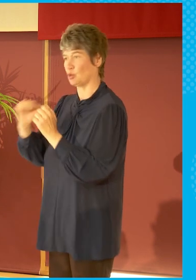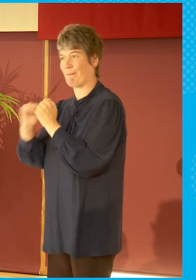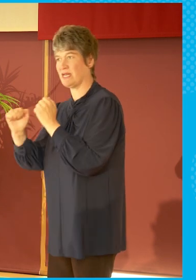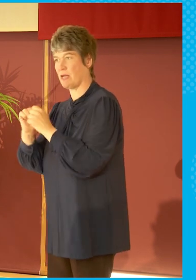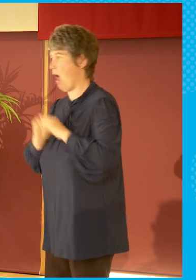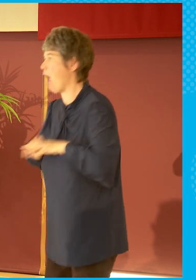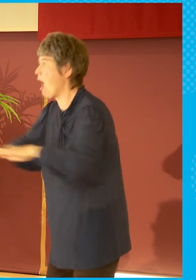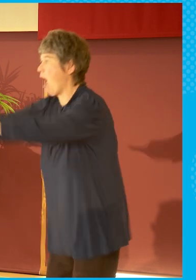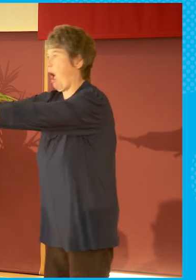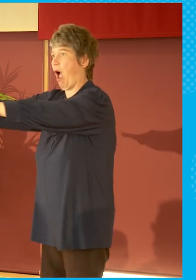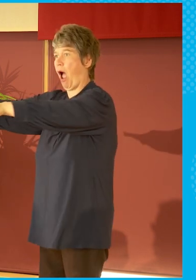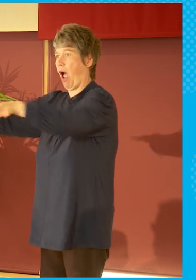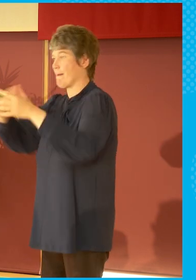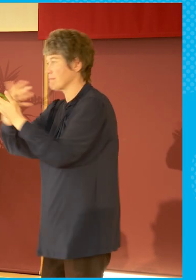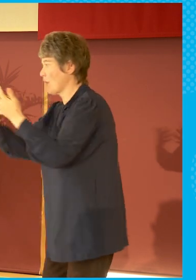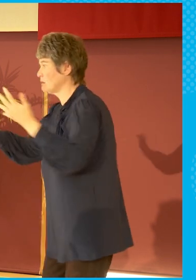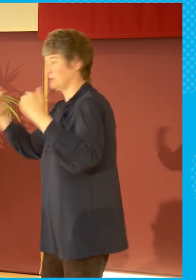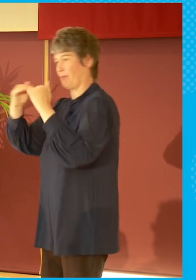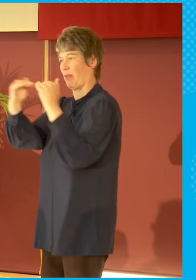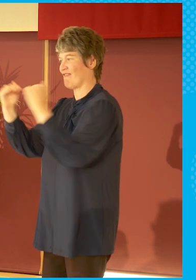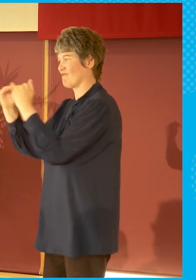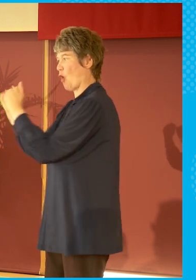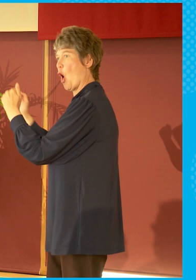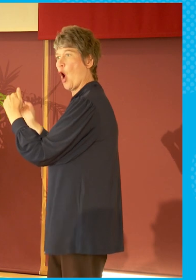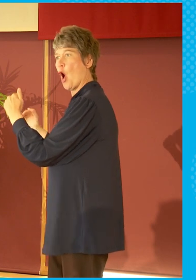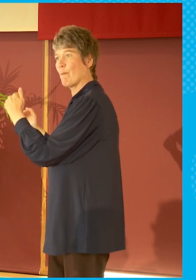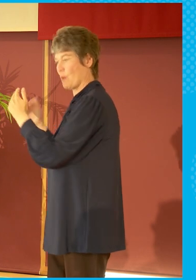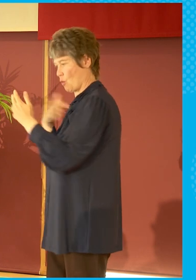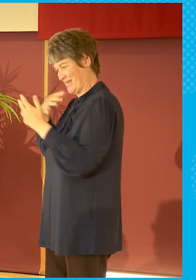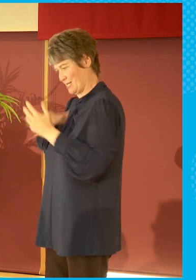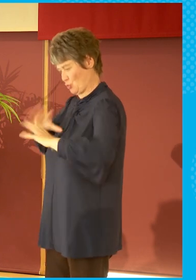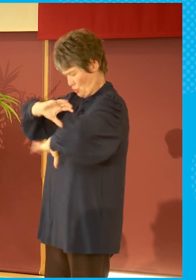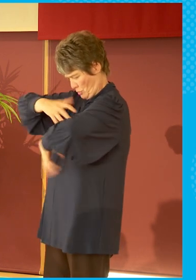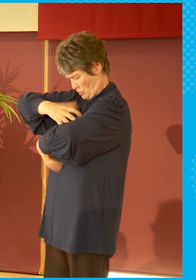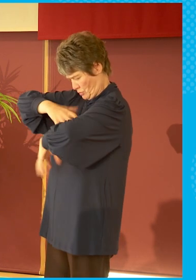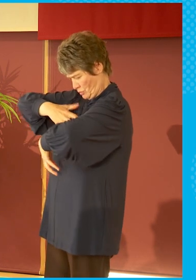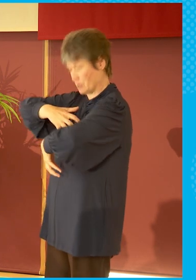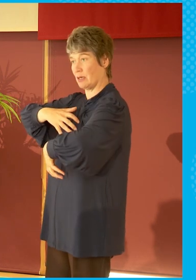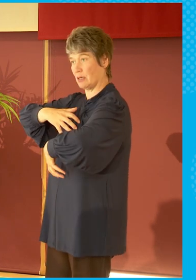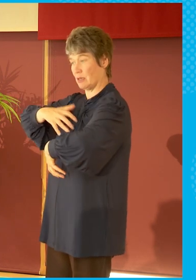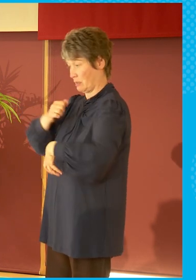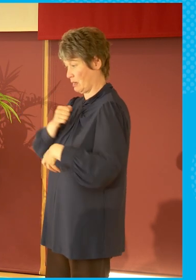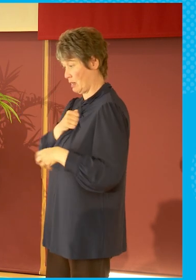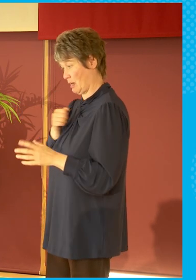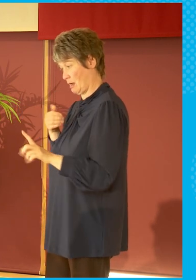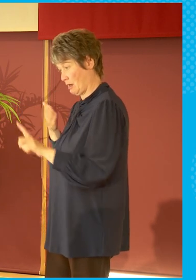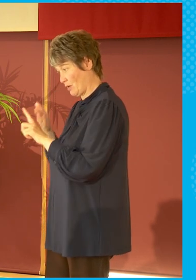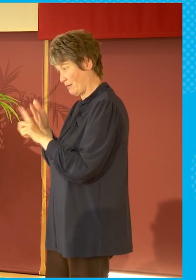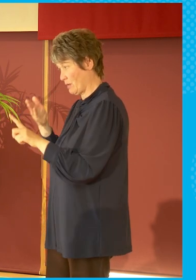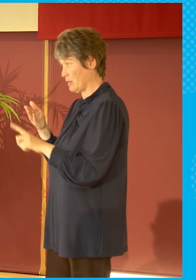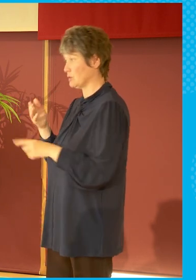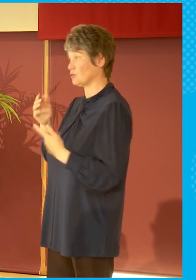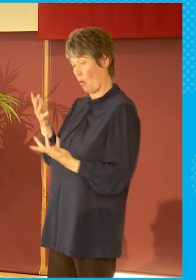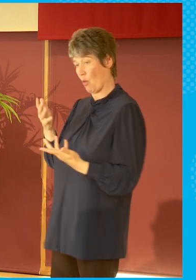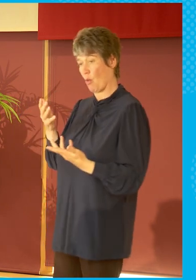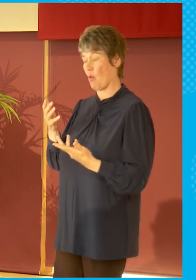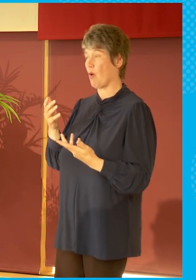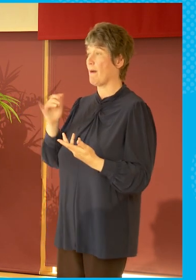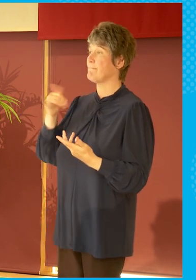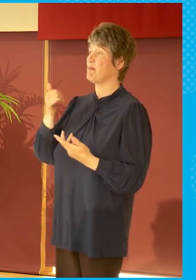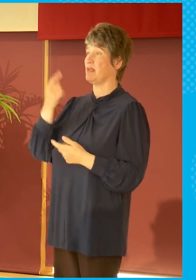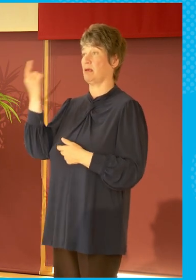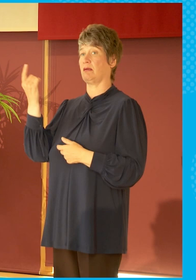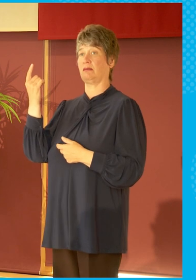are a multi-platform newsroom. The really simple way of explaining that is reporters will go out to report on one story and that story will be